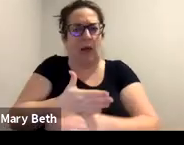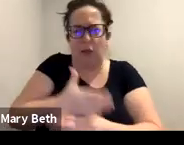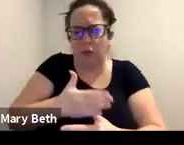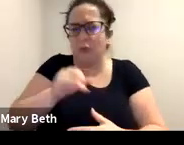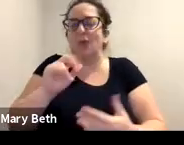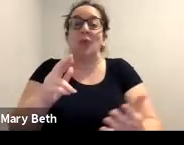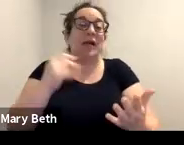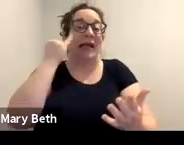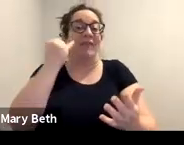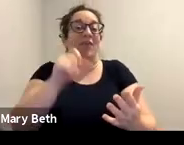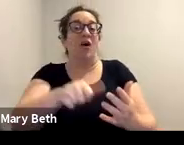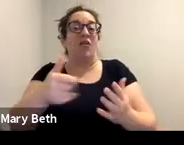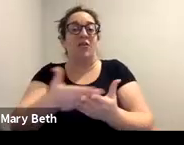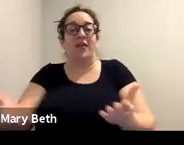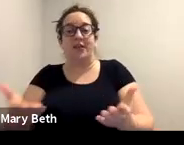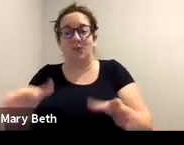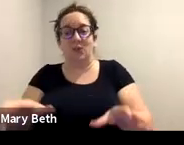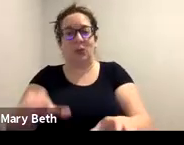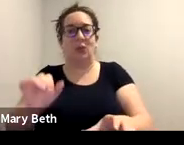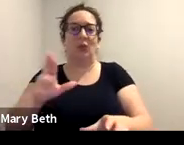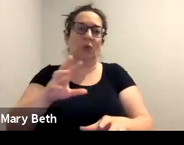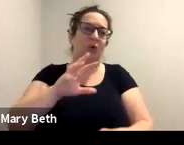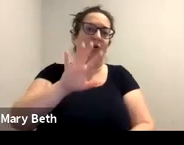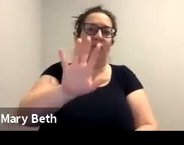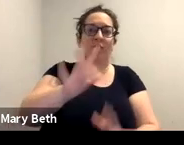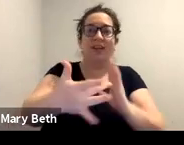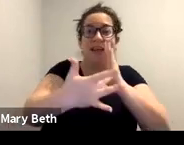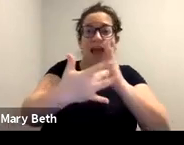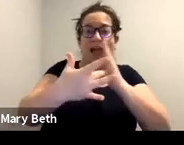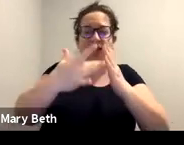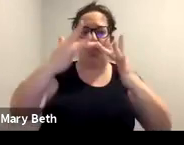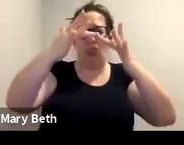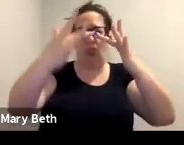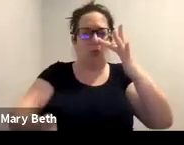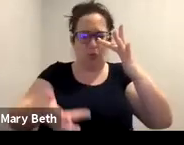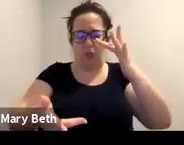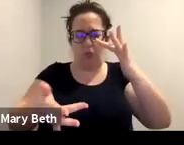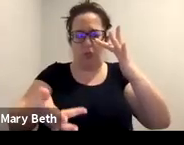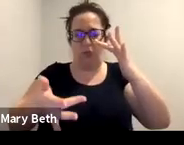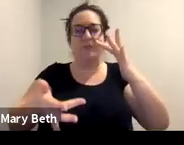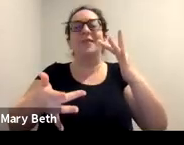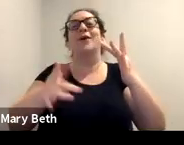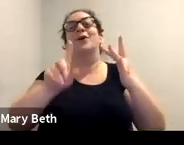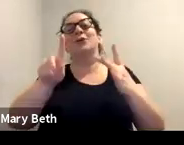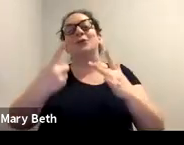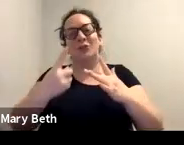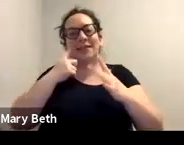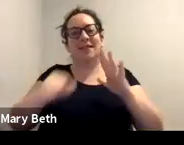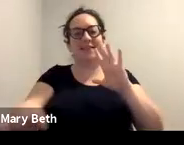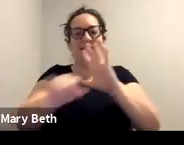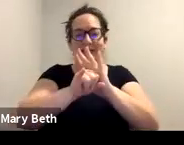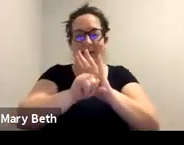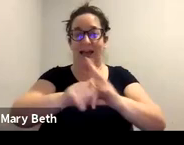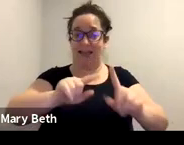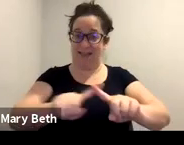if, you know, your Wi-Fi goes out or your tech goes out, just identifying the different areas that we